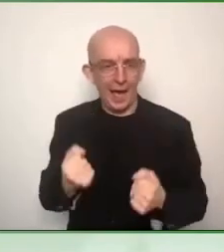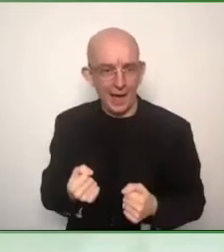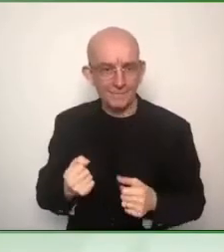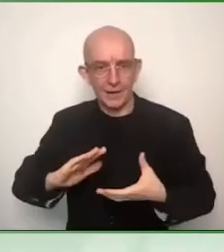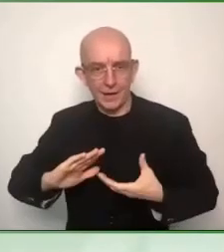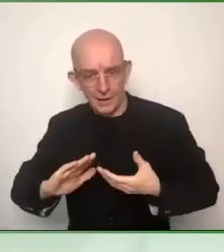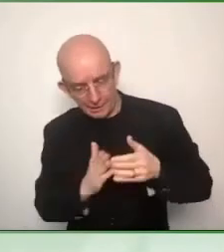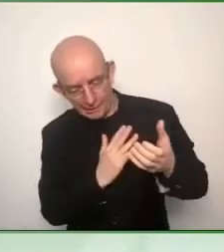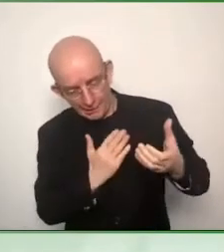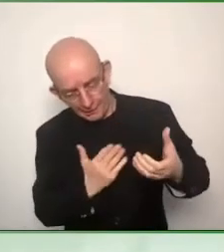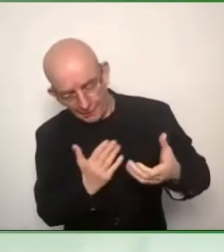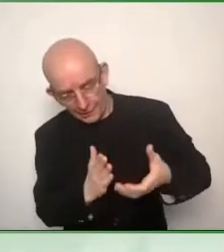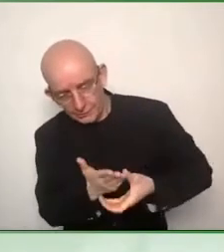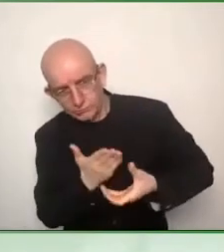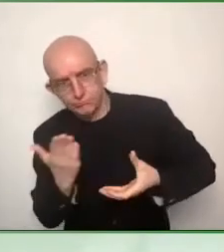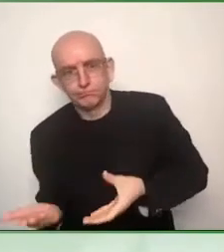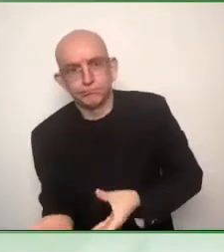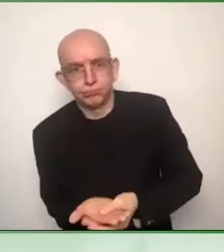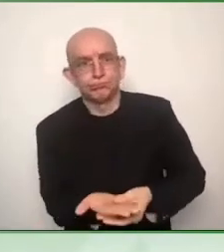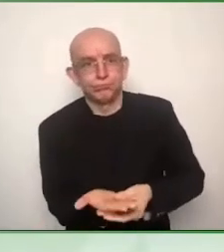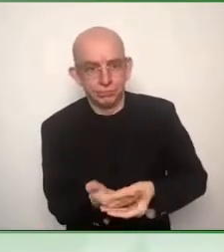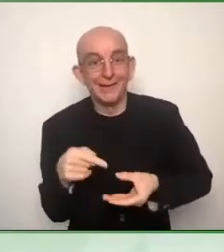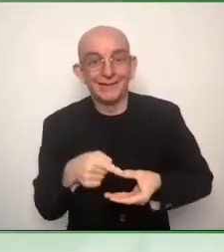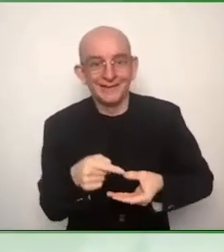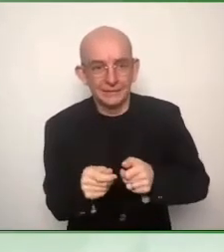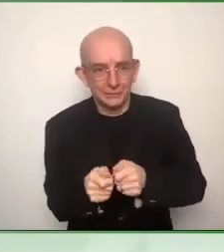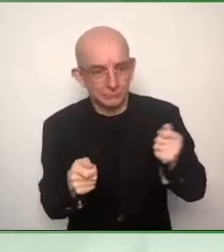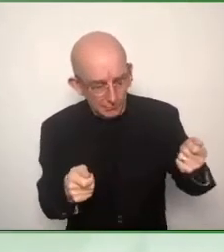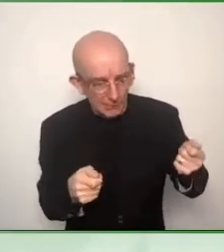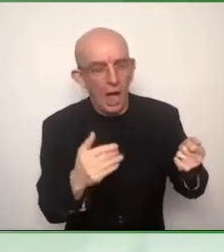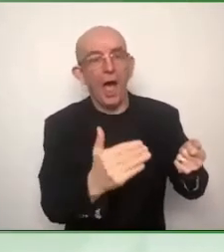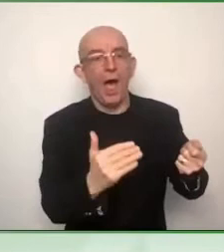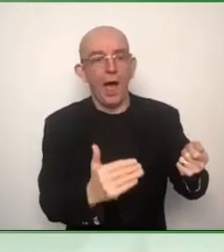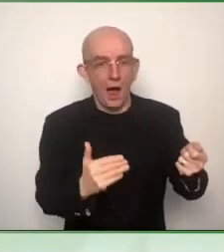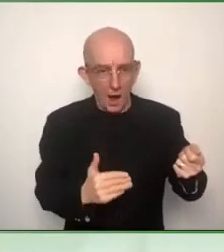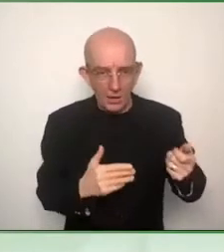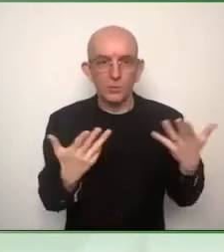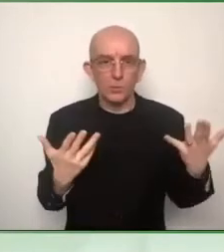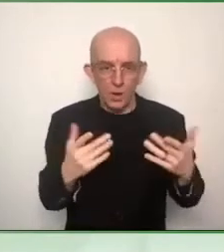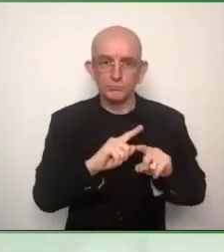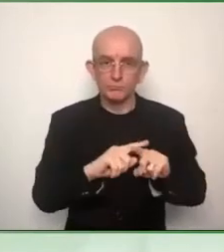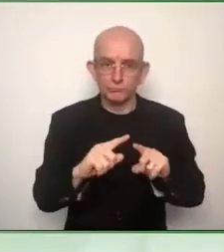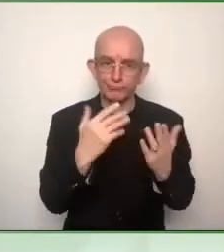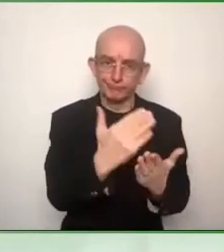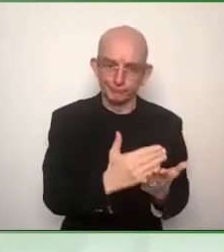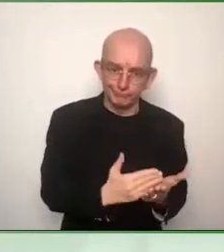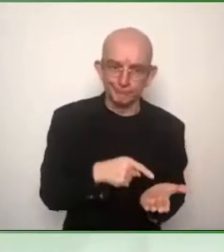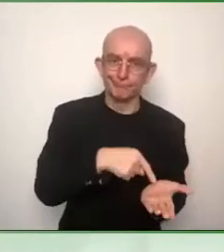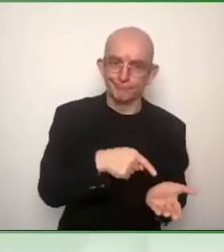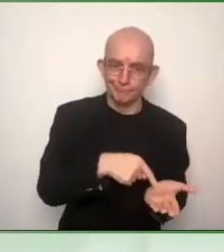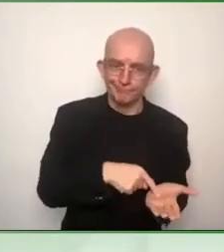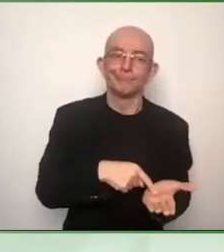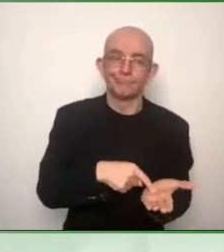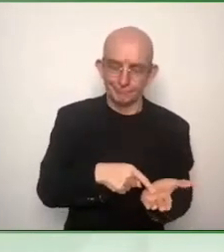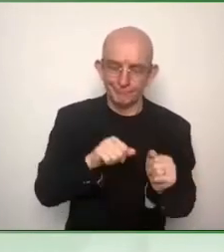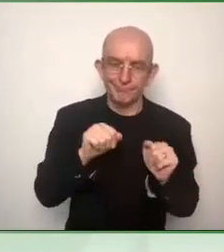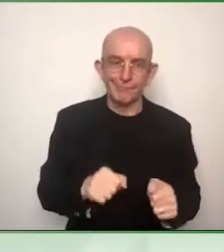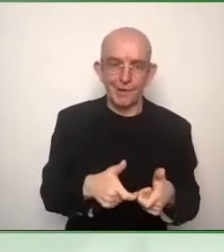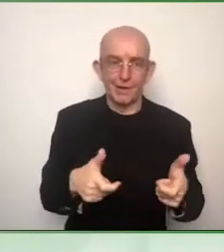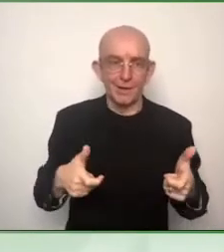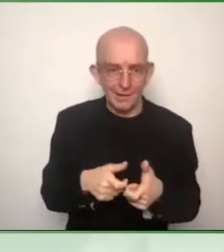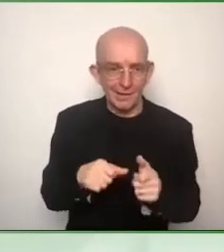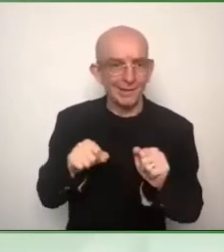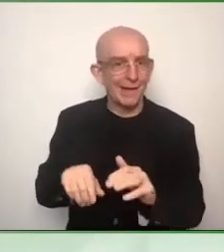and services in procurement, you must use these requirements. You must. It is compulsory.